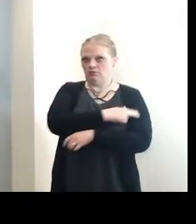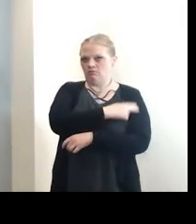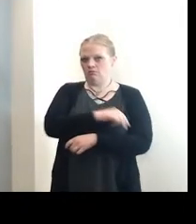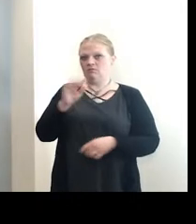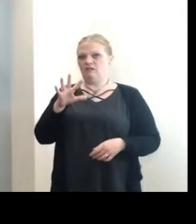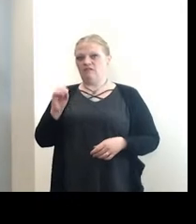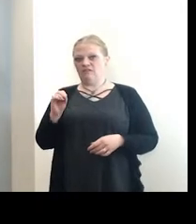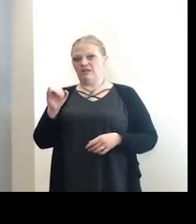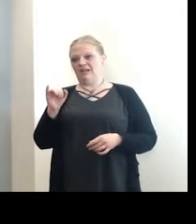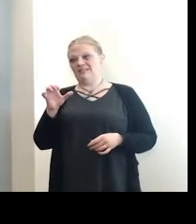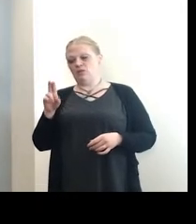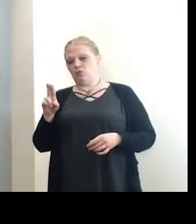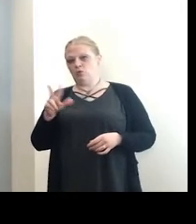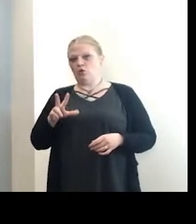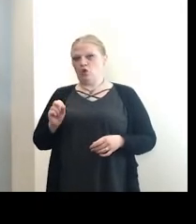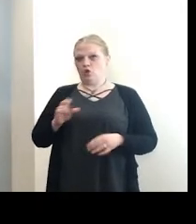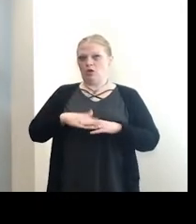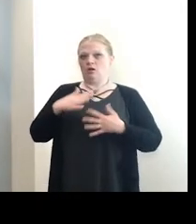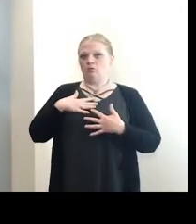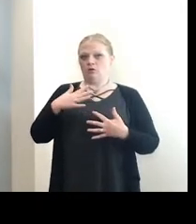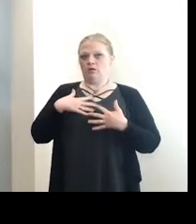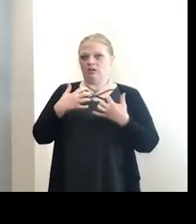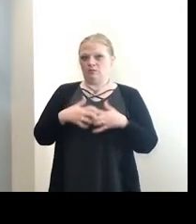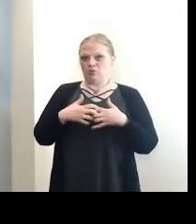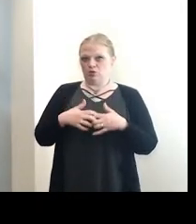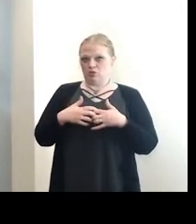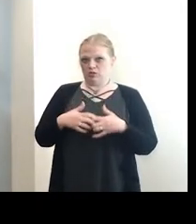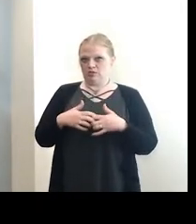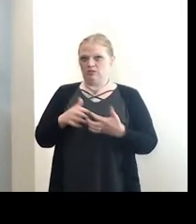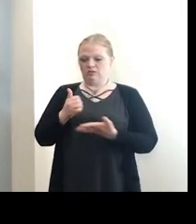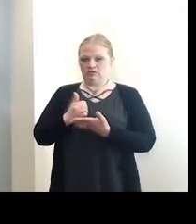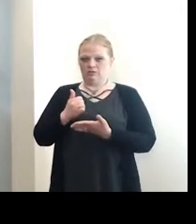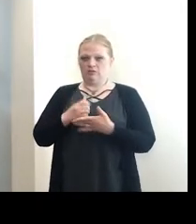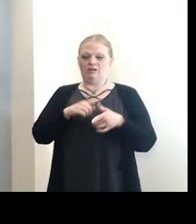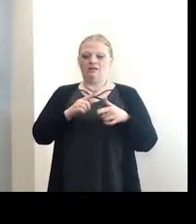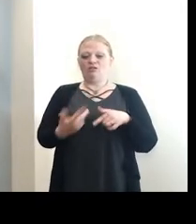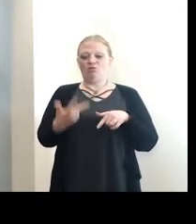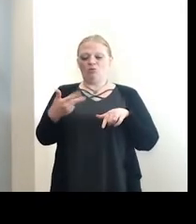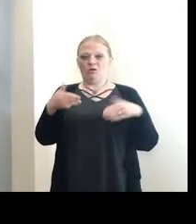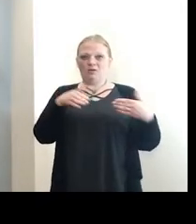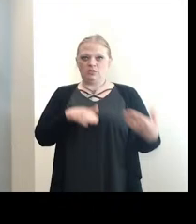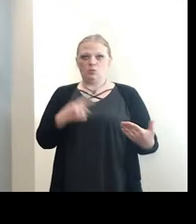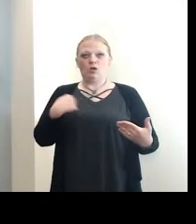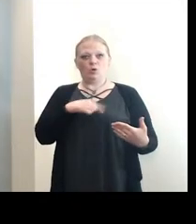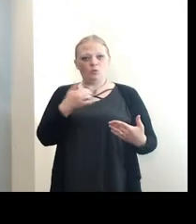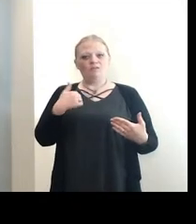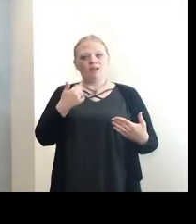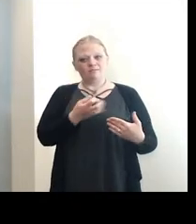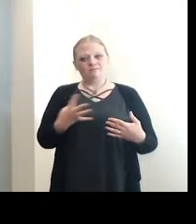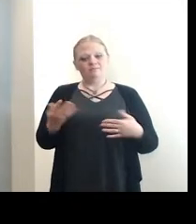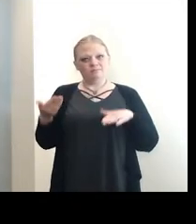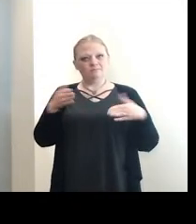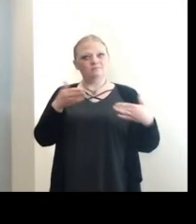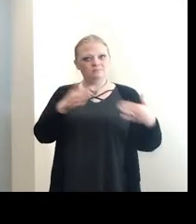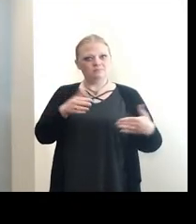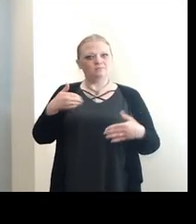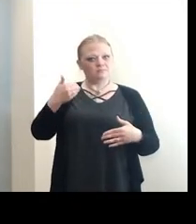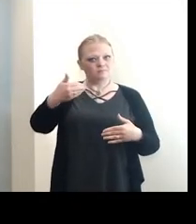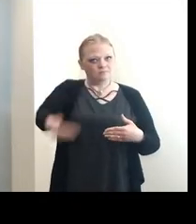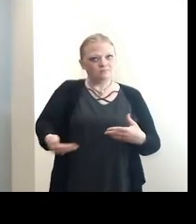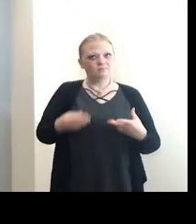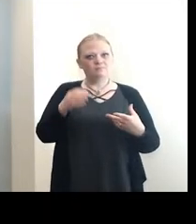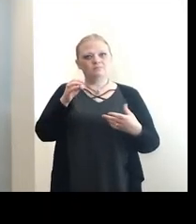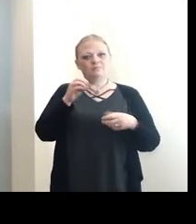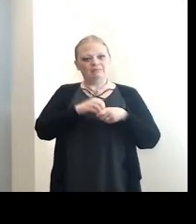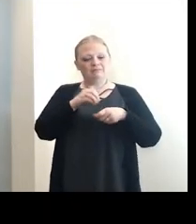were in the ICU, 30 on an airway assist, three died in the hospital on May 9th. We've had a number of deaths continue in Erie County